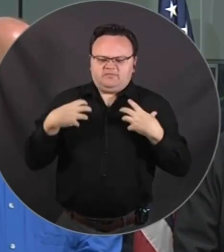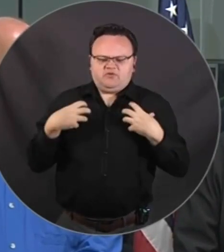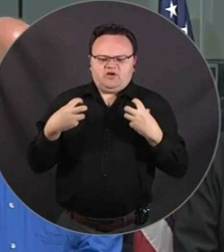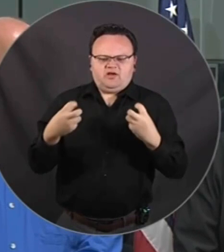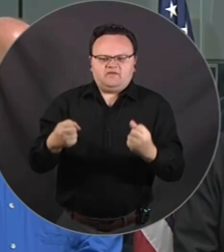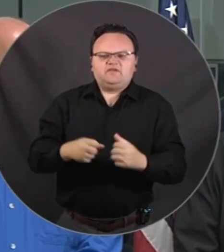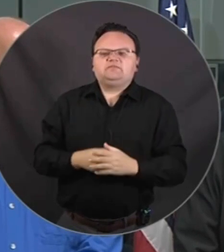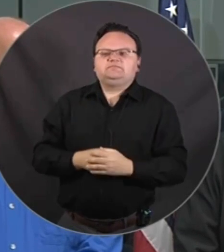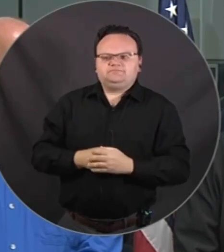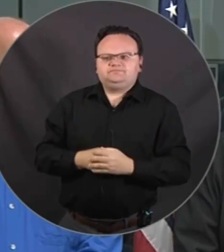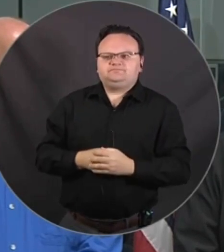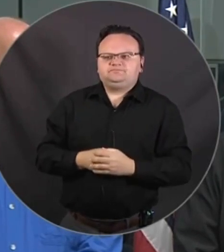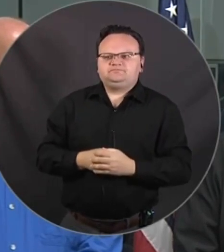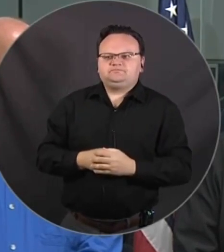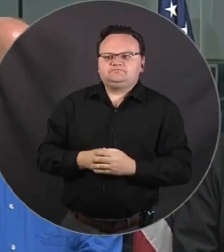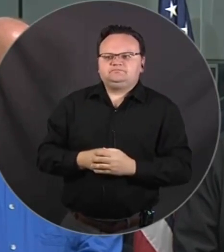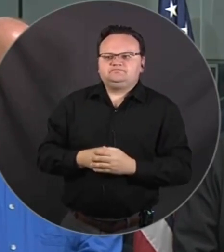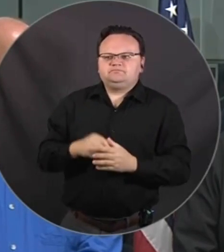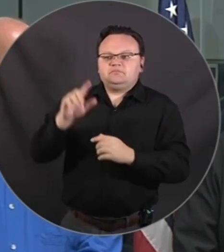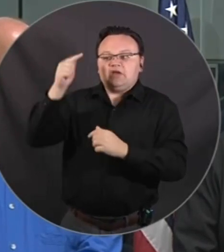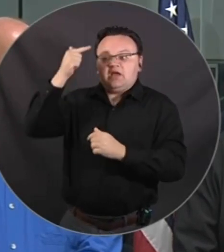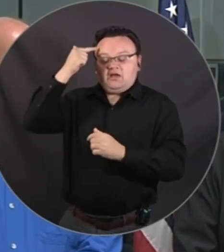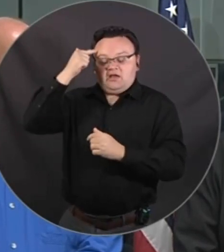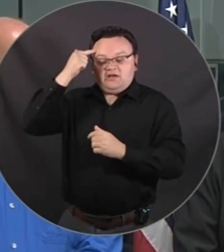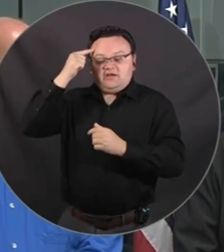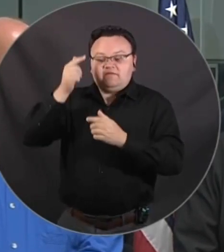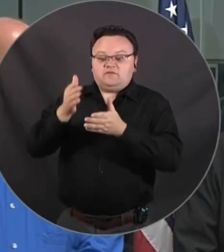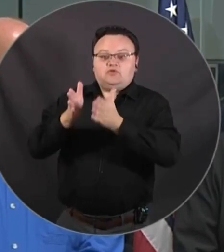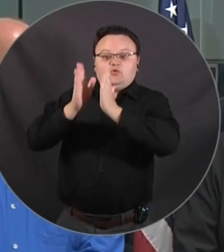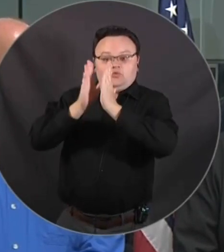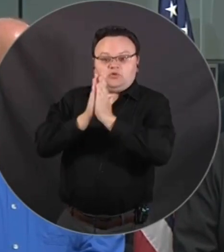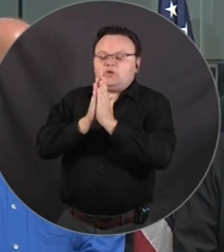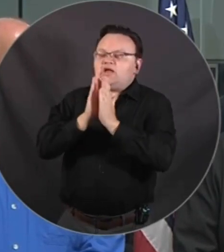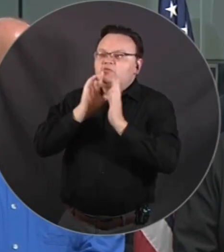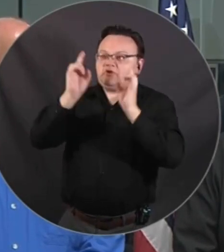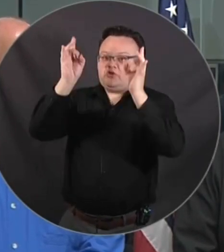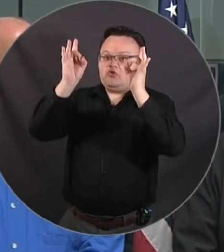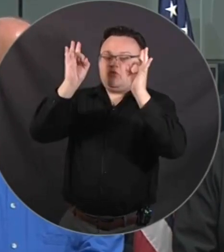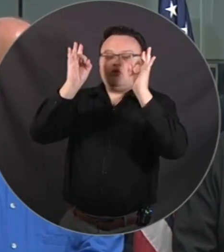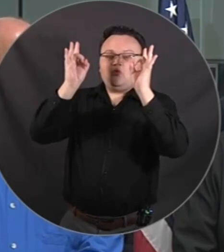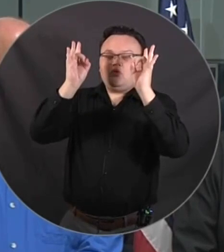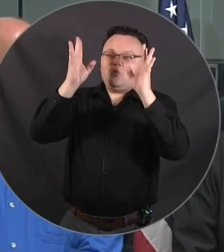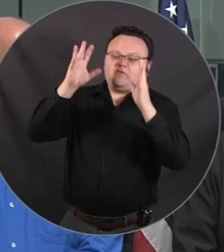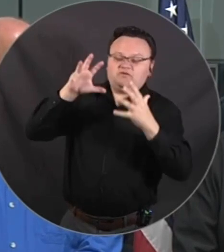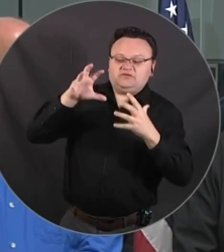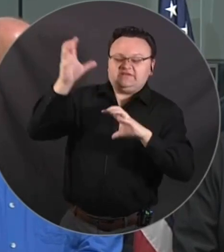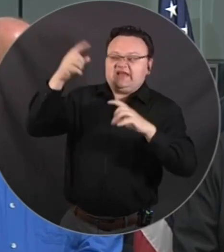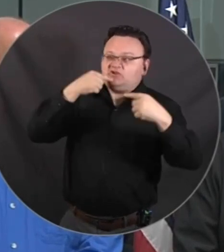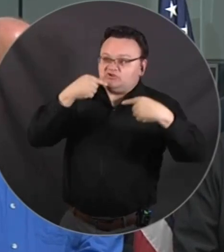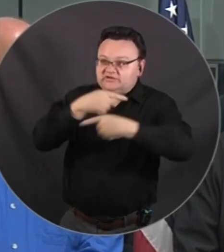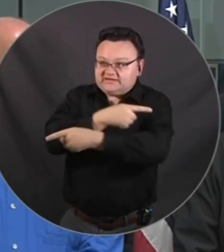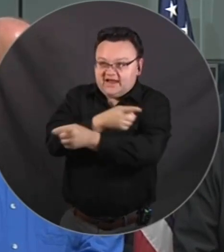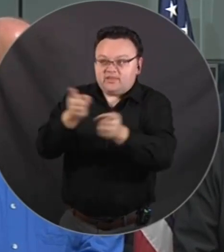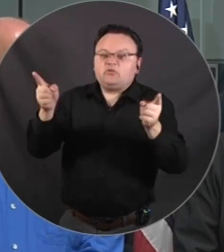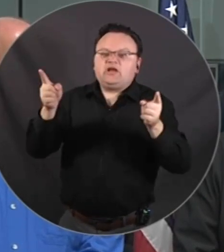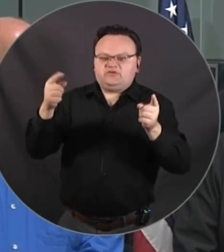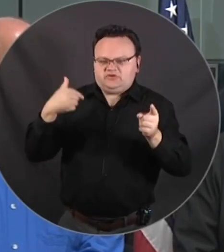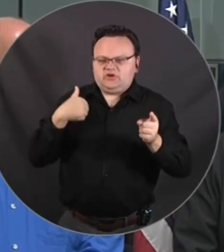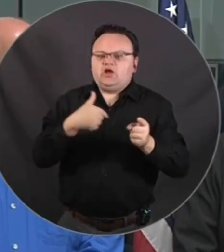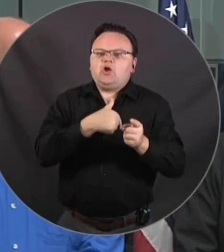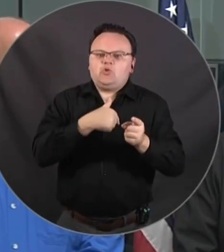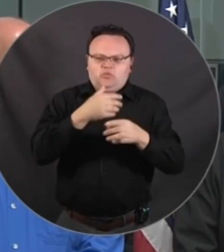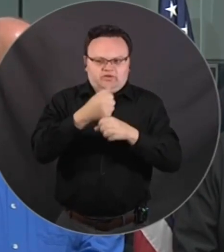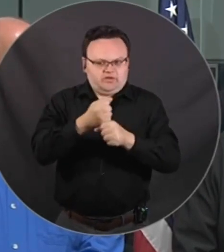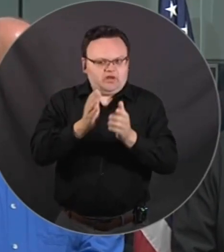received the governor's request for a major disaster declaration and that is in process right now. And as President Biden has stated